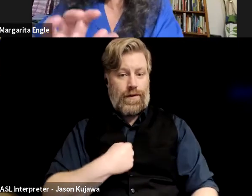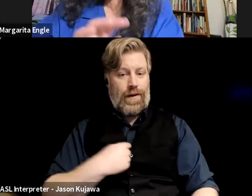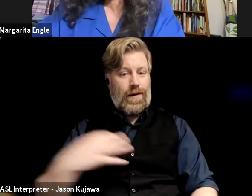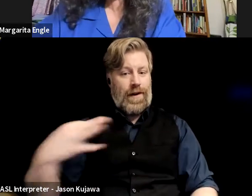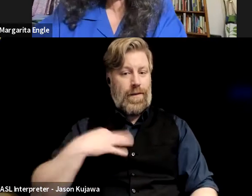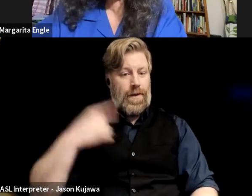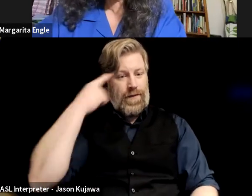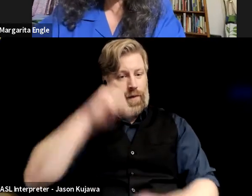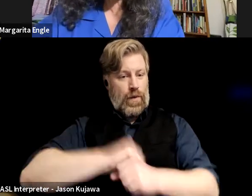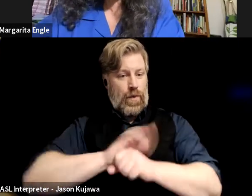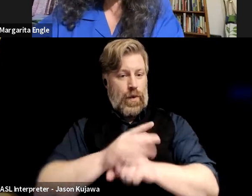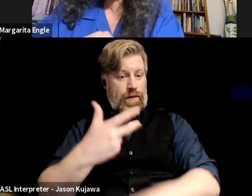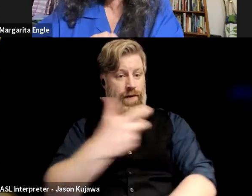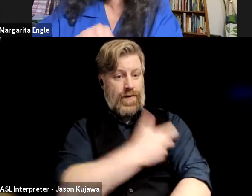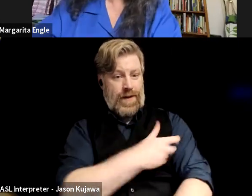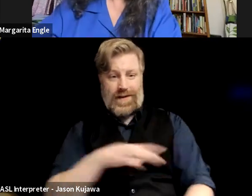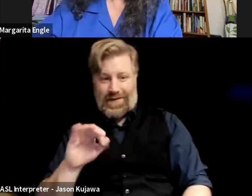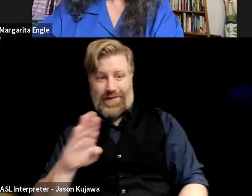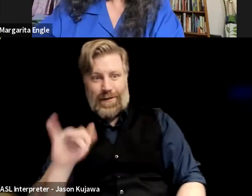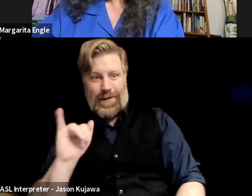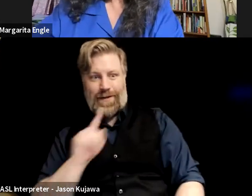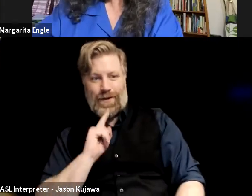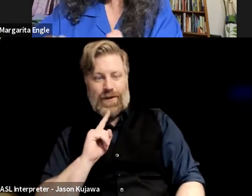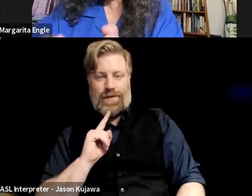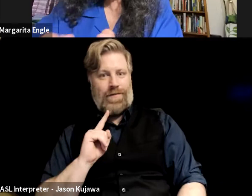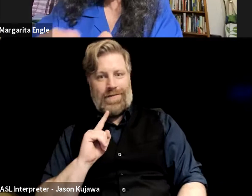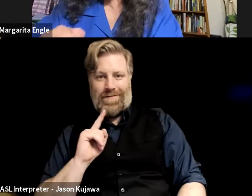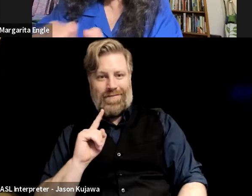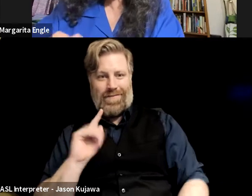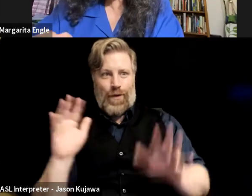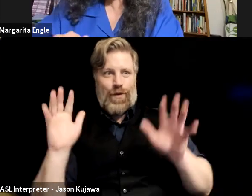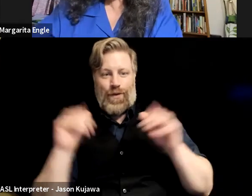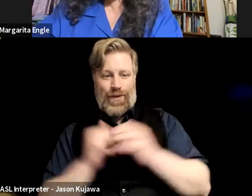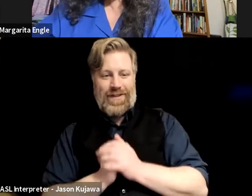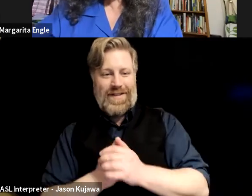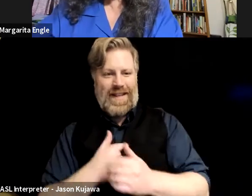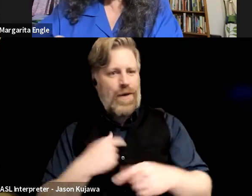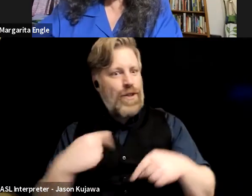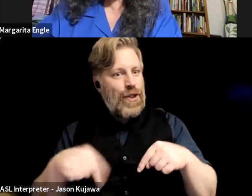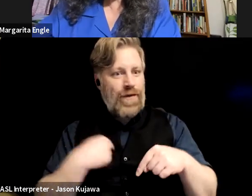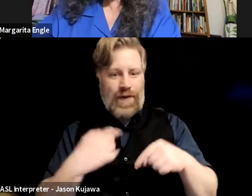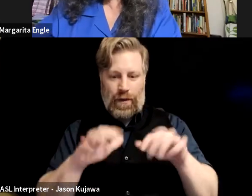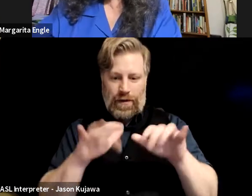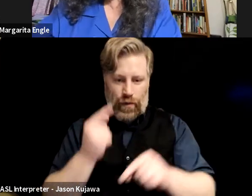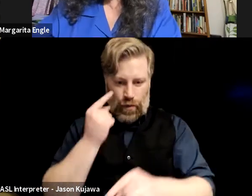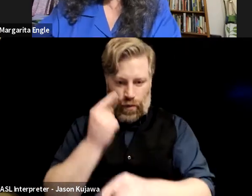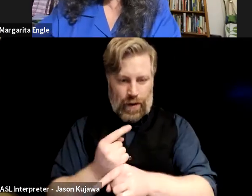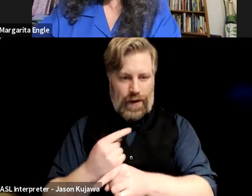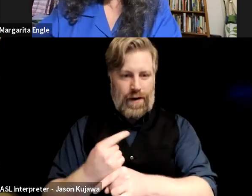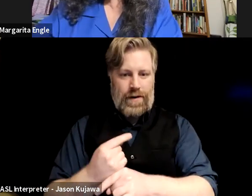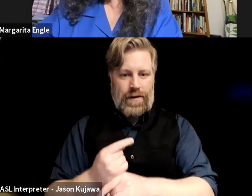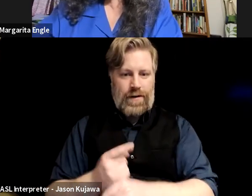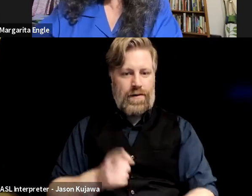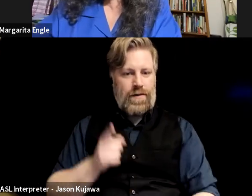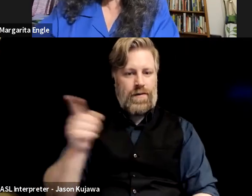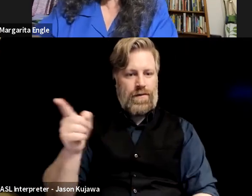which is a really big thing in February, um, I was so nervous. I had to get it right, and they wanted me to choose